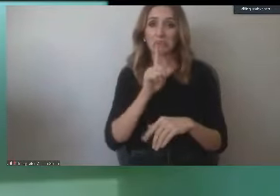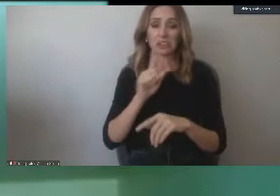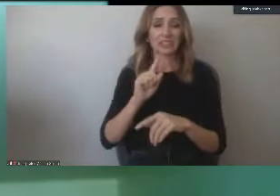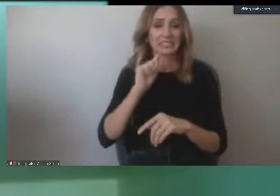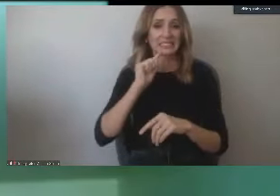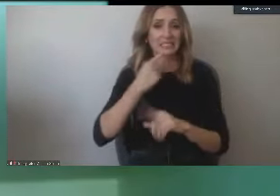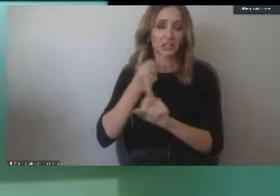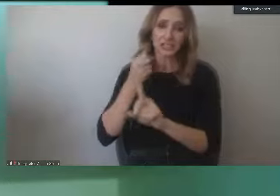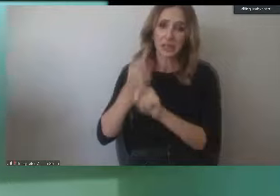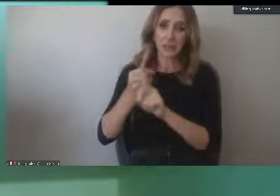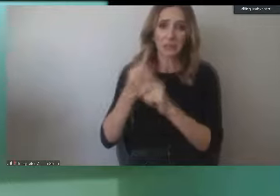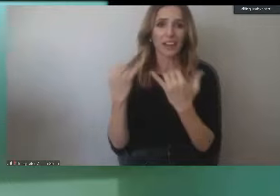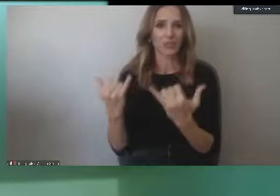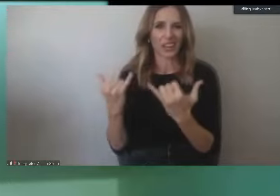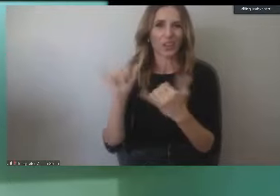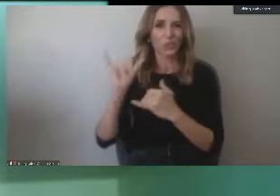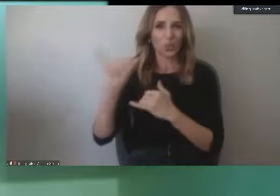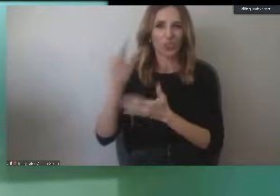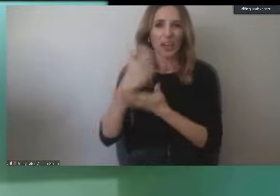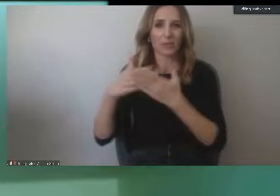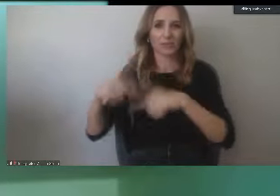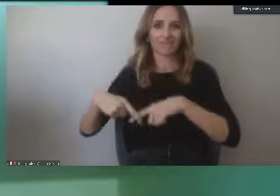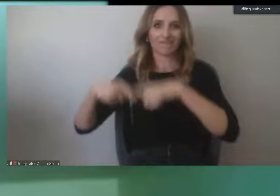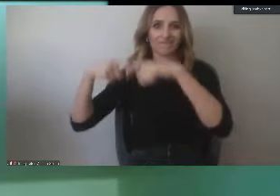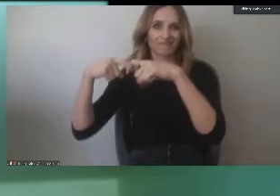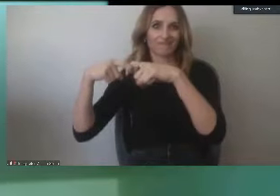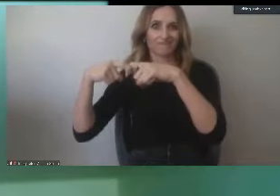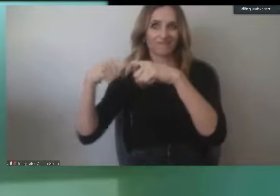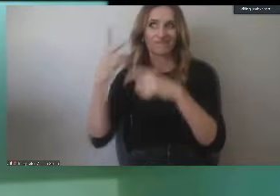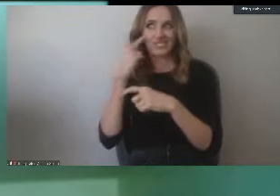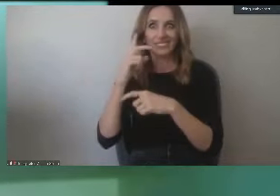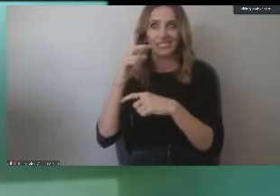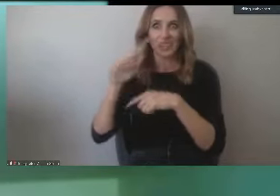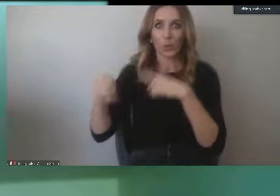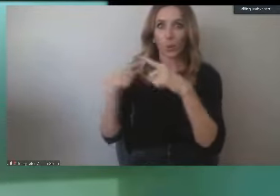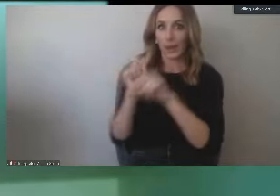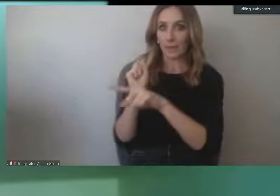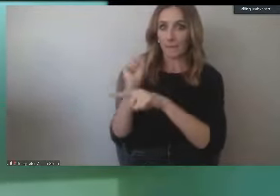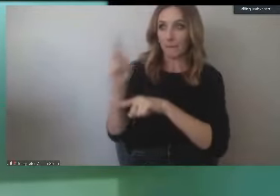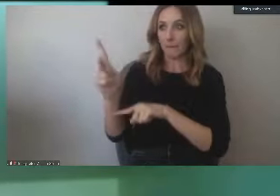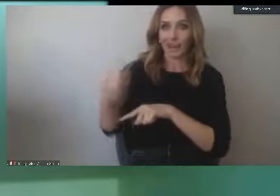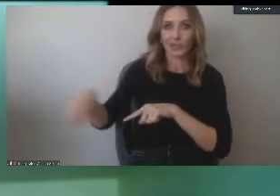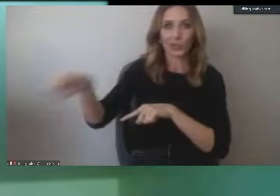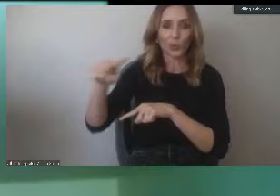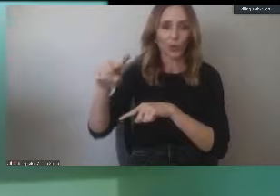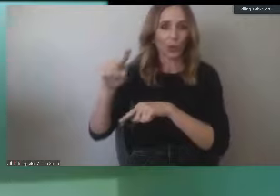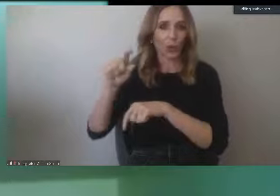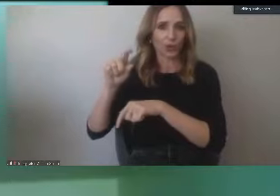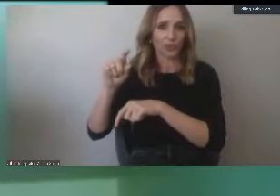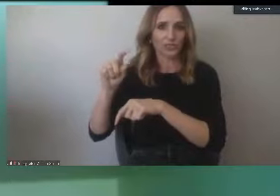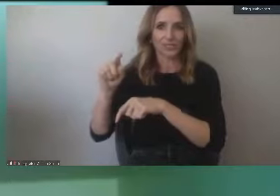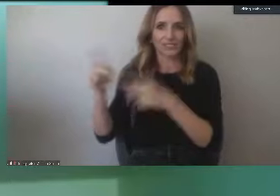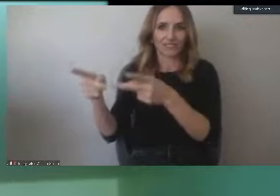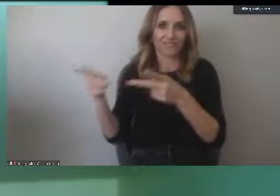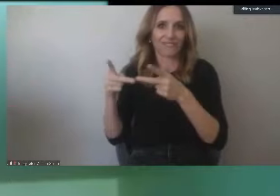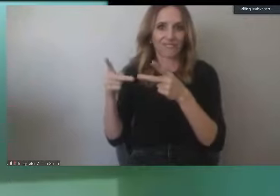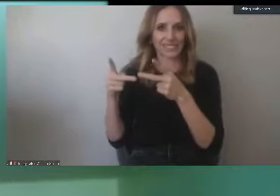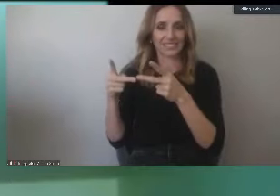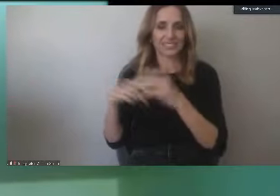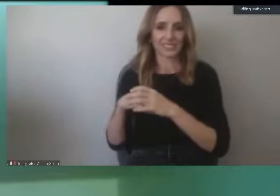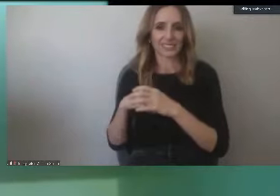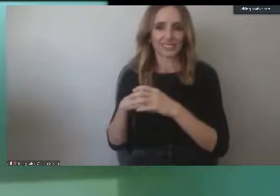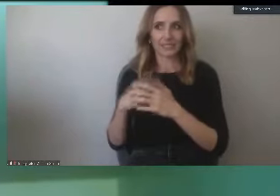virus, we will have to wait and see when we can return to those facilities, when it is safe for students and faculty